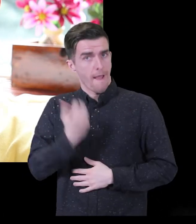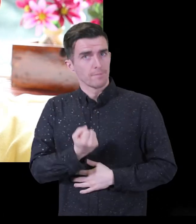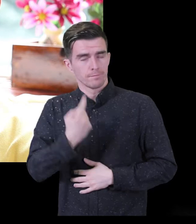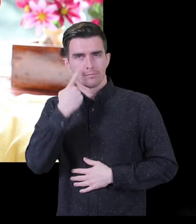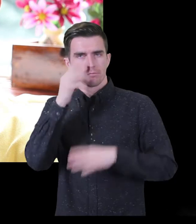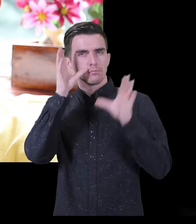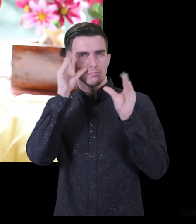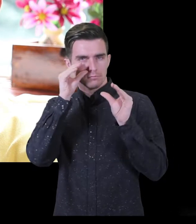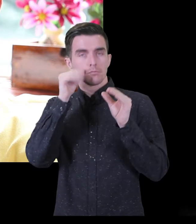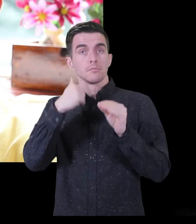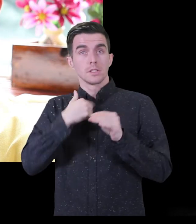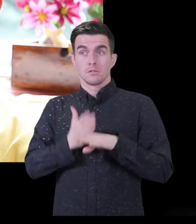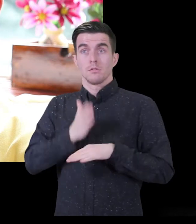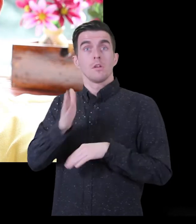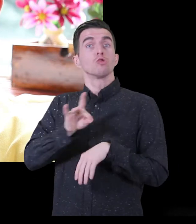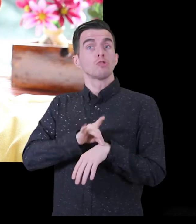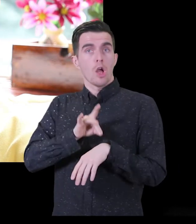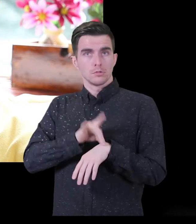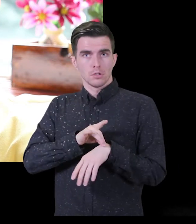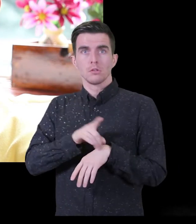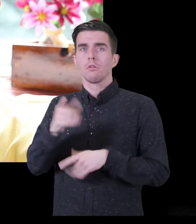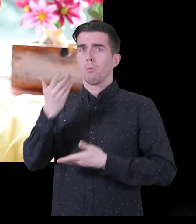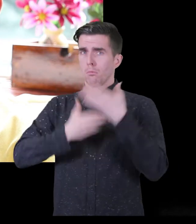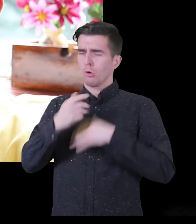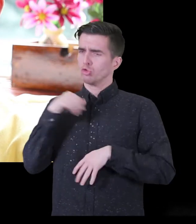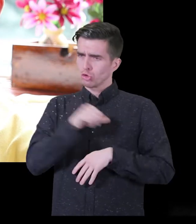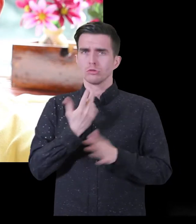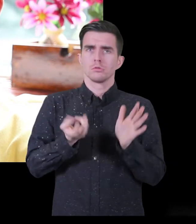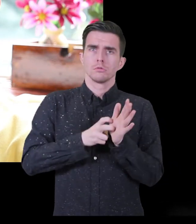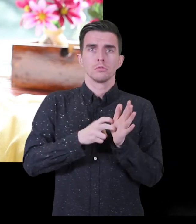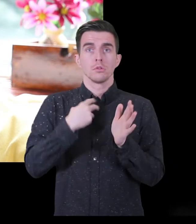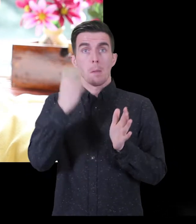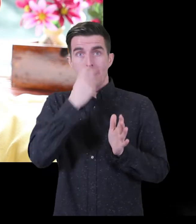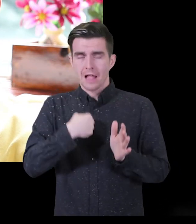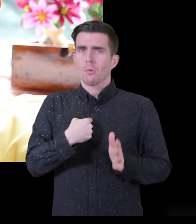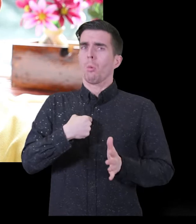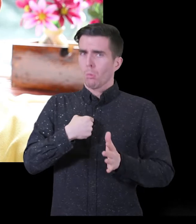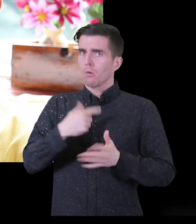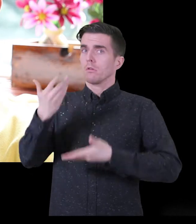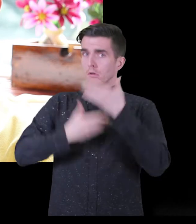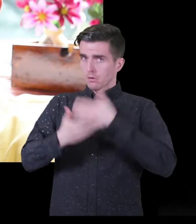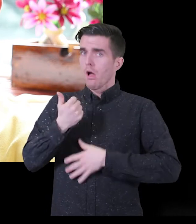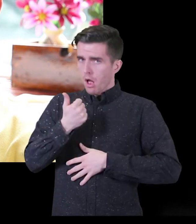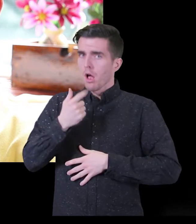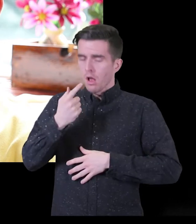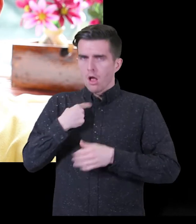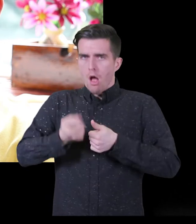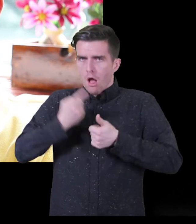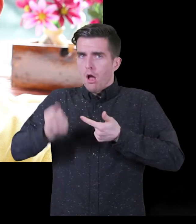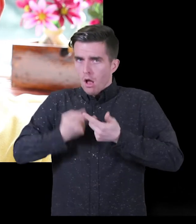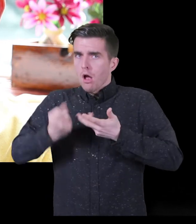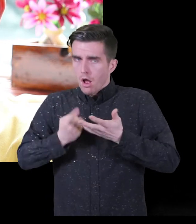I did that. I was in the process of that. Then